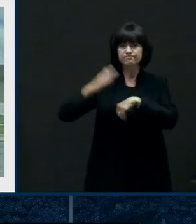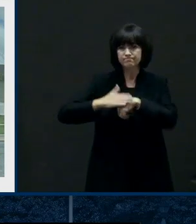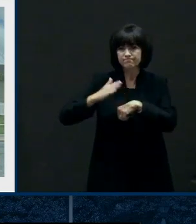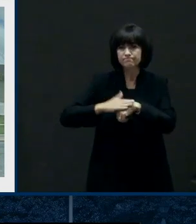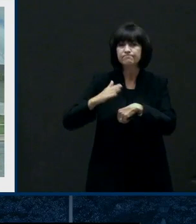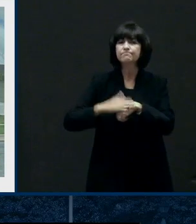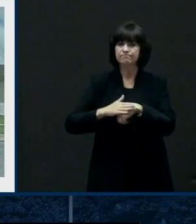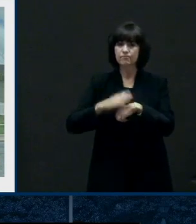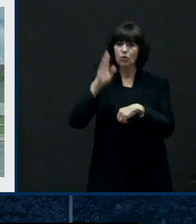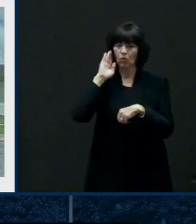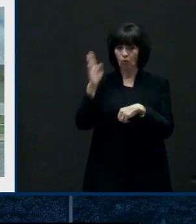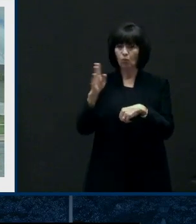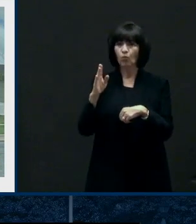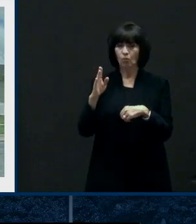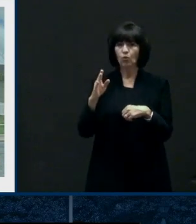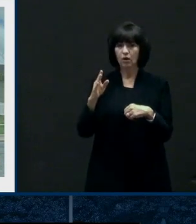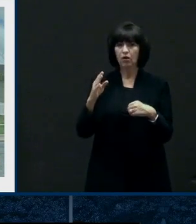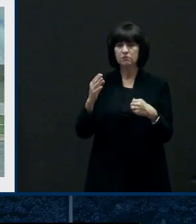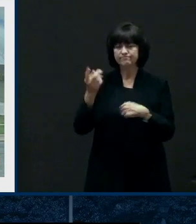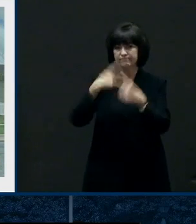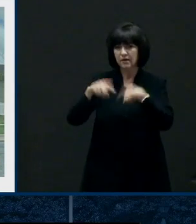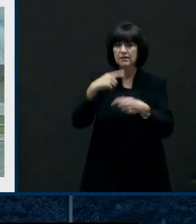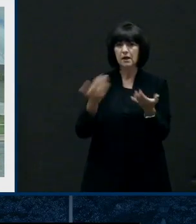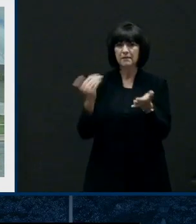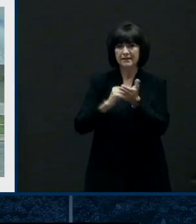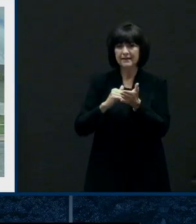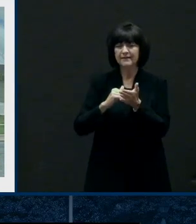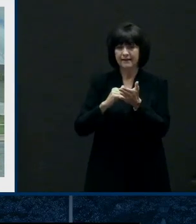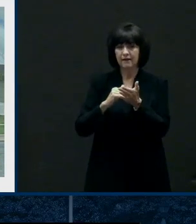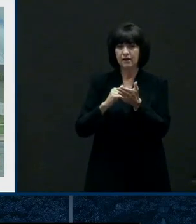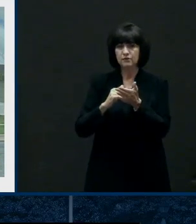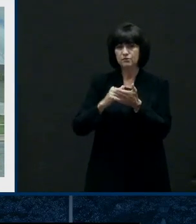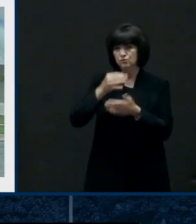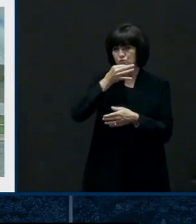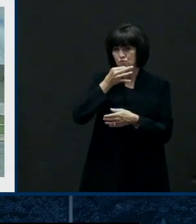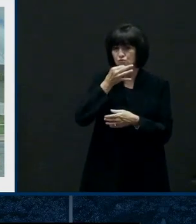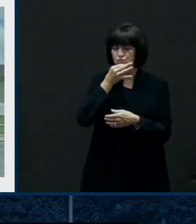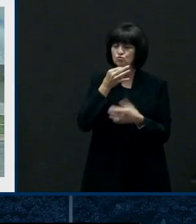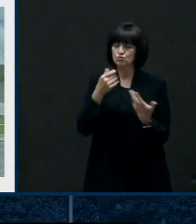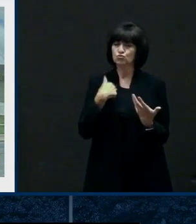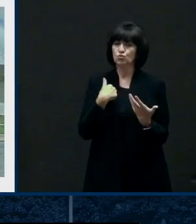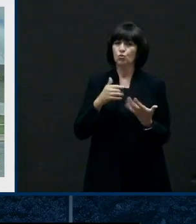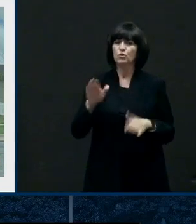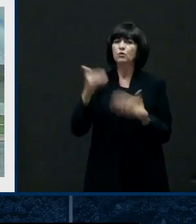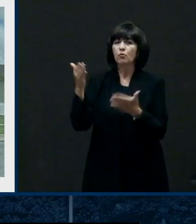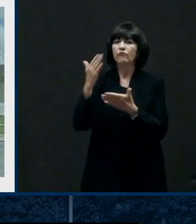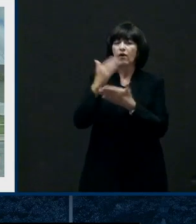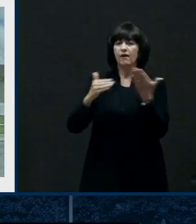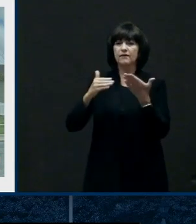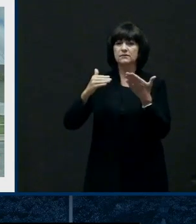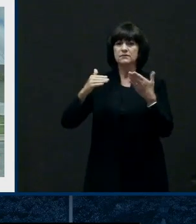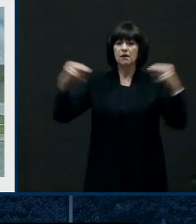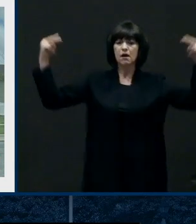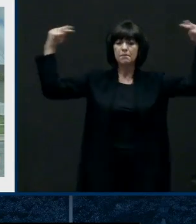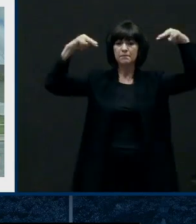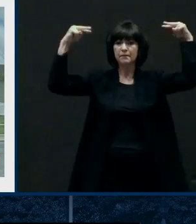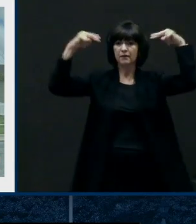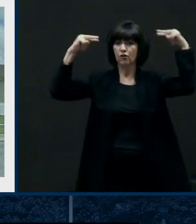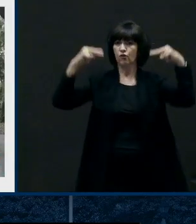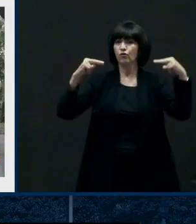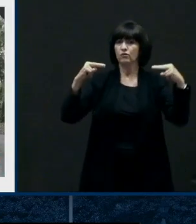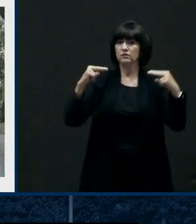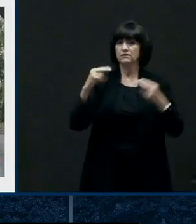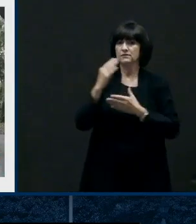and also Saturday, as well as we provided them some aerial footage for them to, you know, look at that and make their final determination.